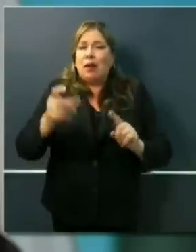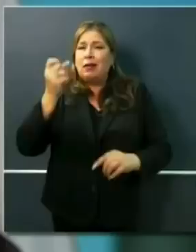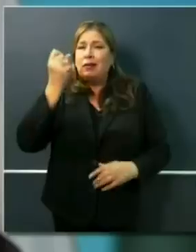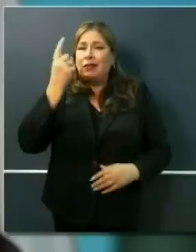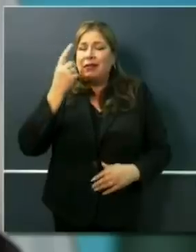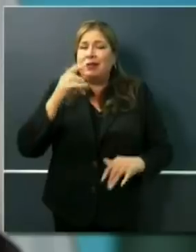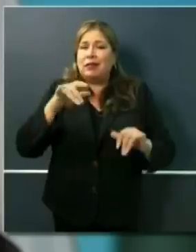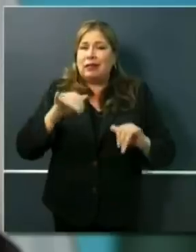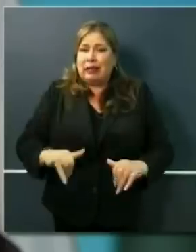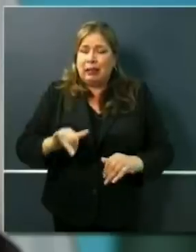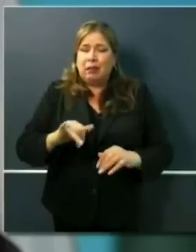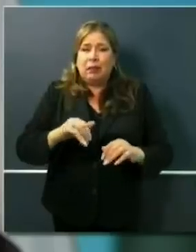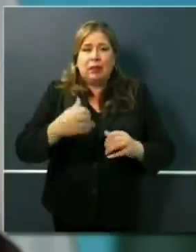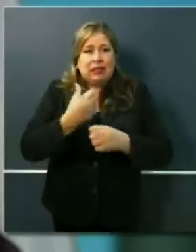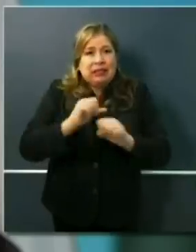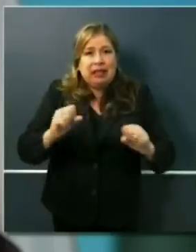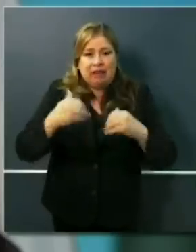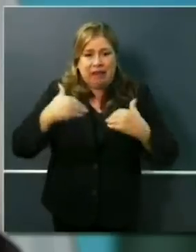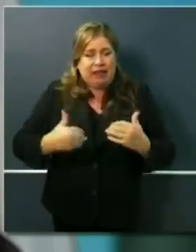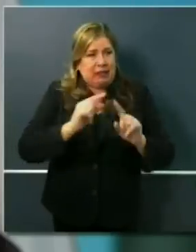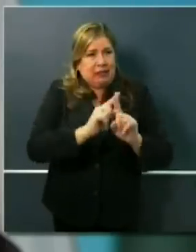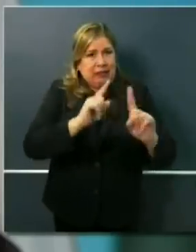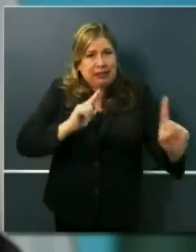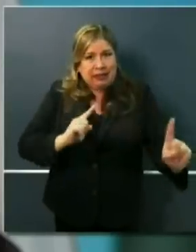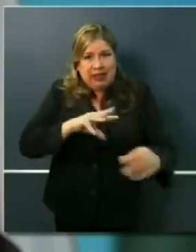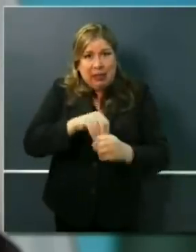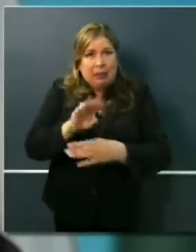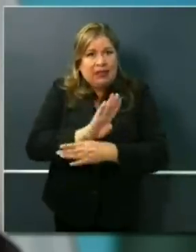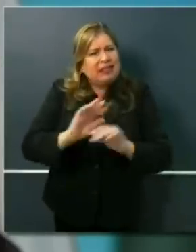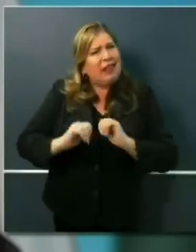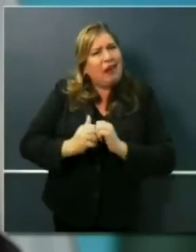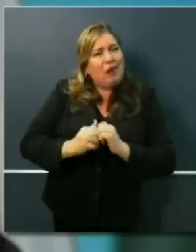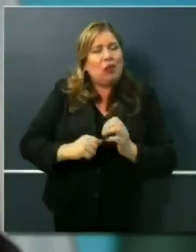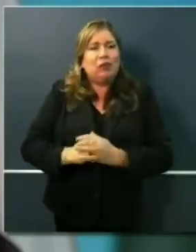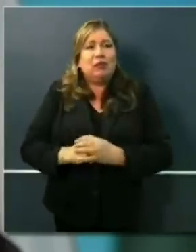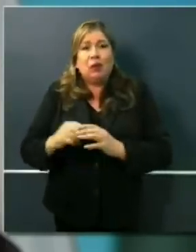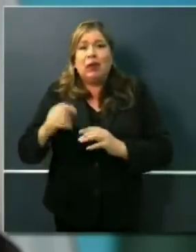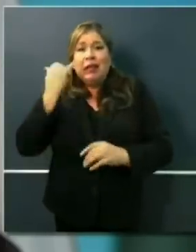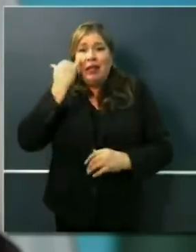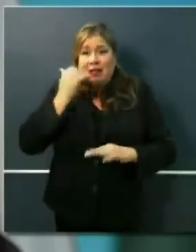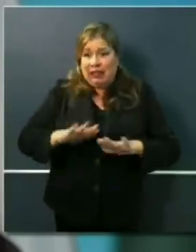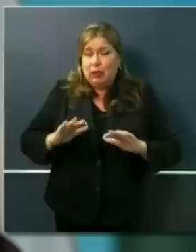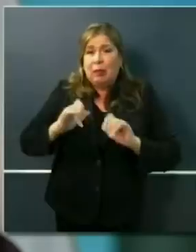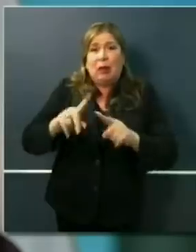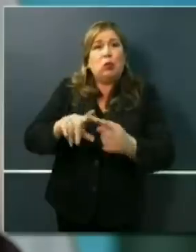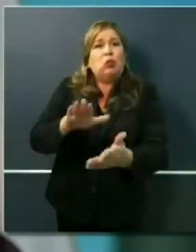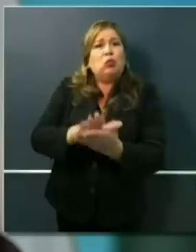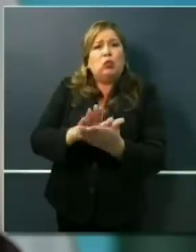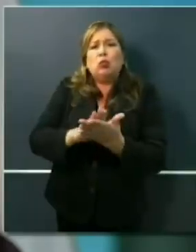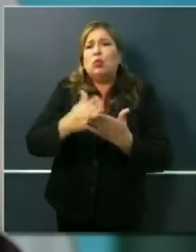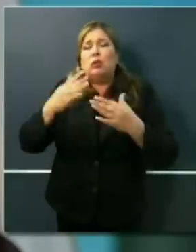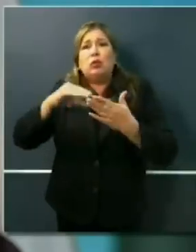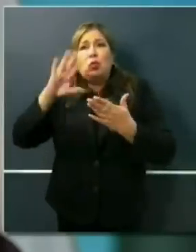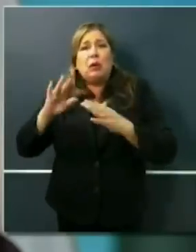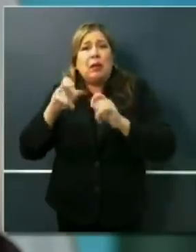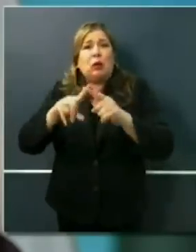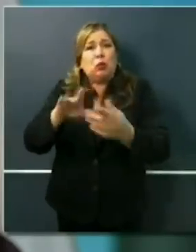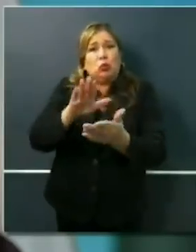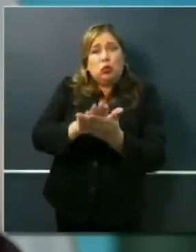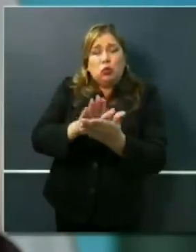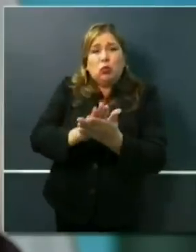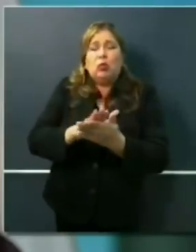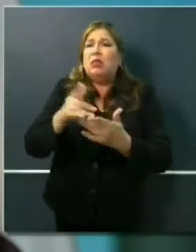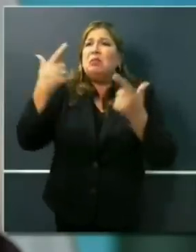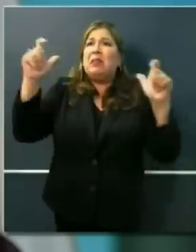of a business, within and around a school site, and facilities, large and small, public